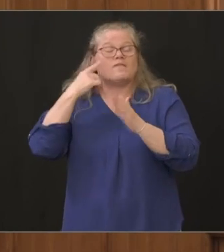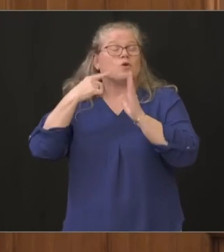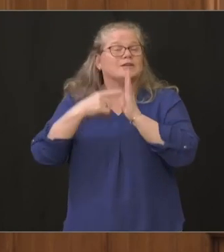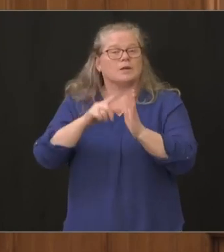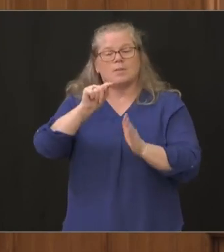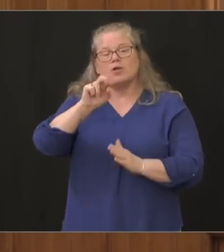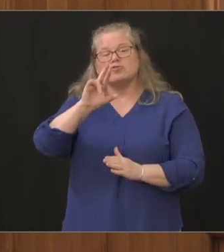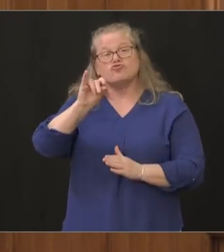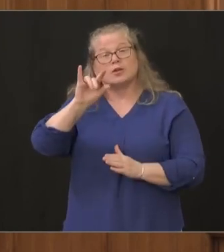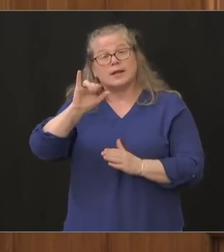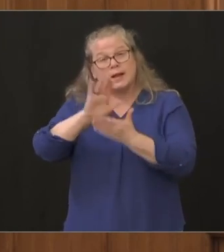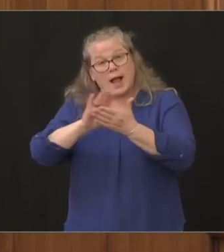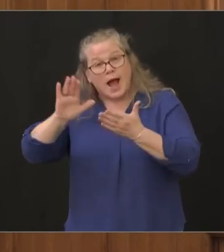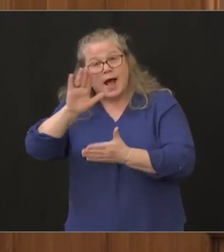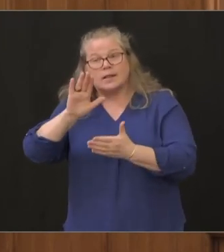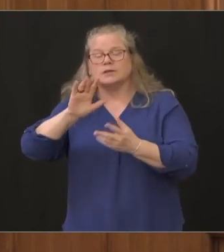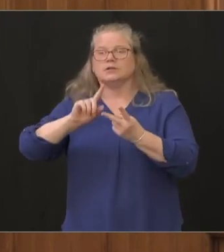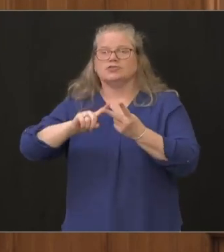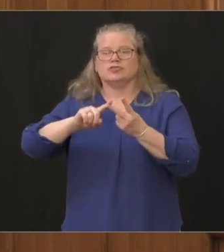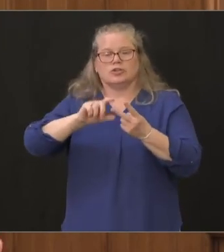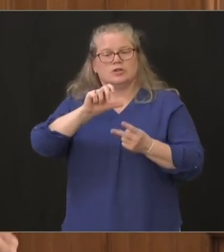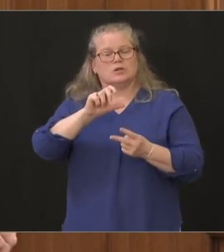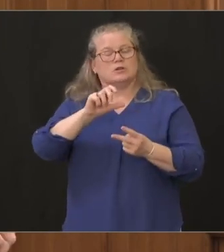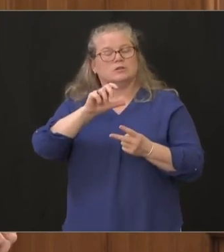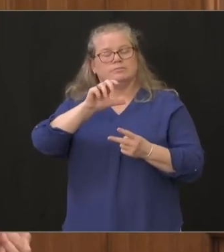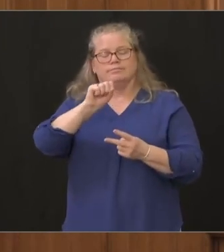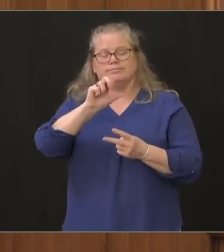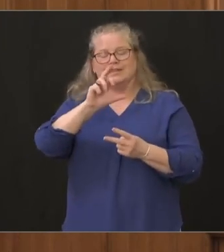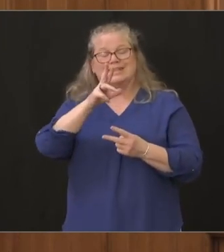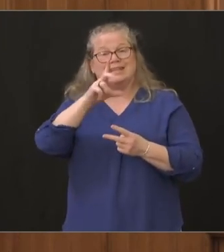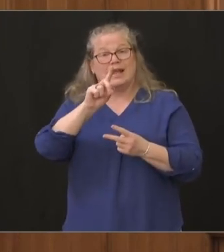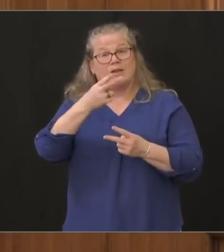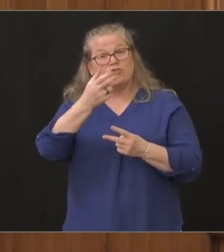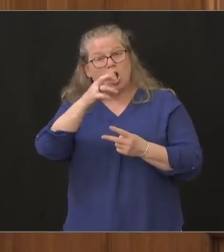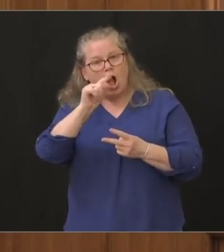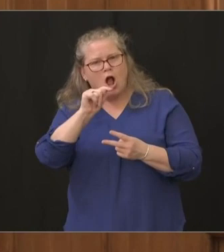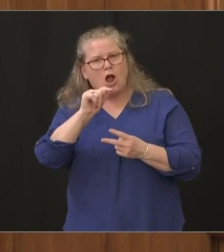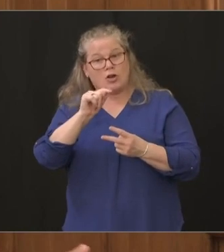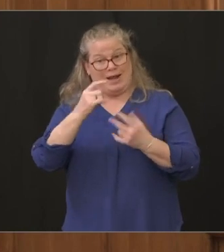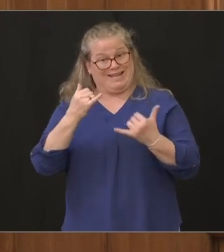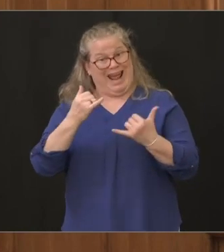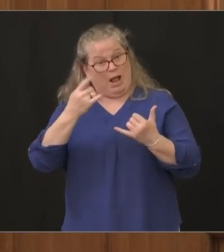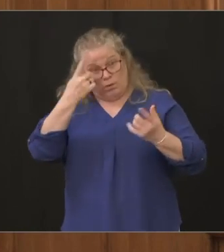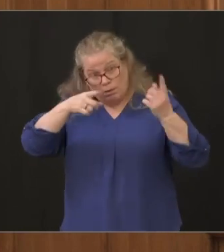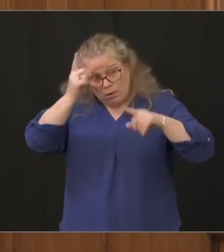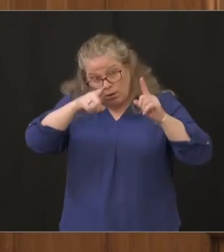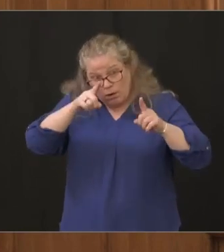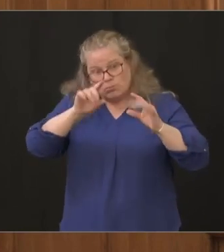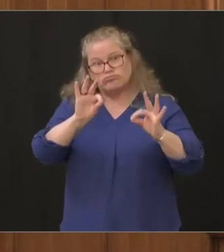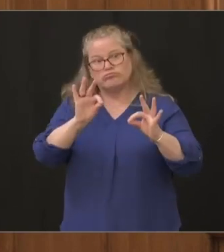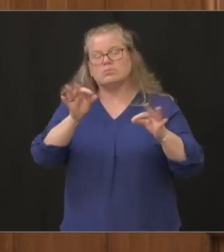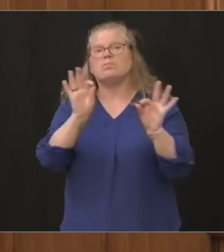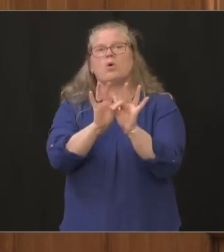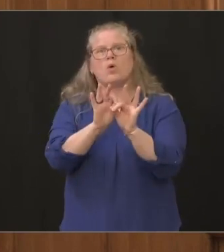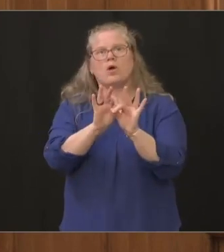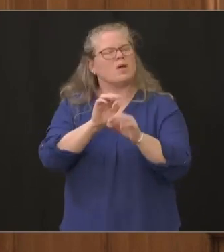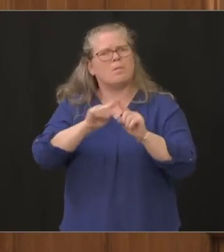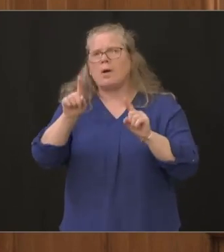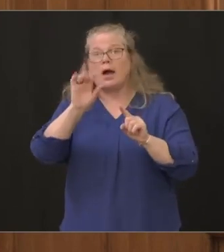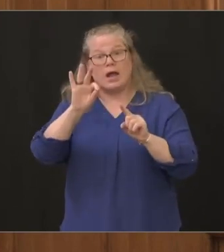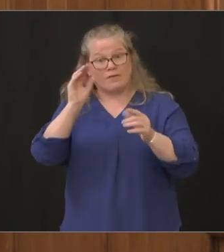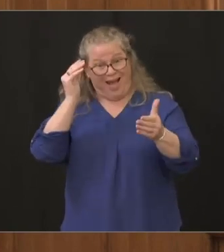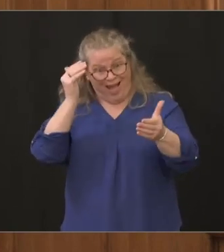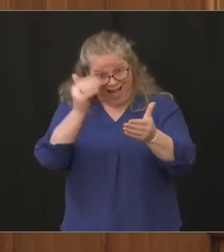and sacred heart becomes so critical because you can't do it three days when later when you think you're going to need it right we we have to do it now